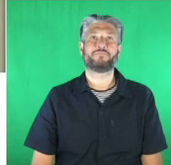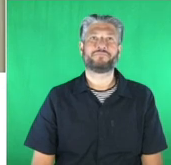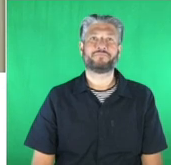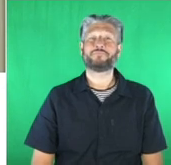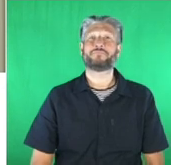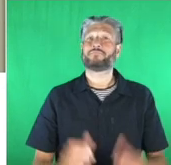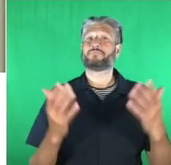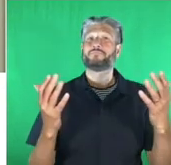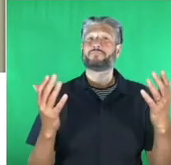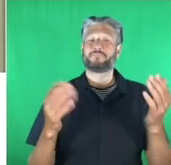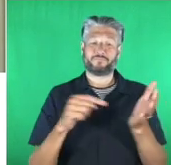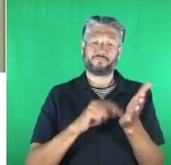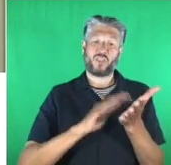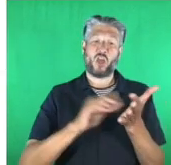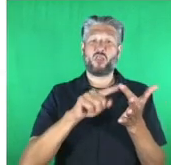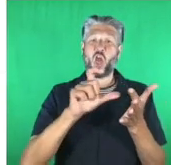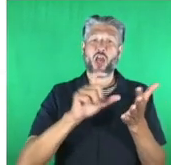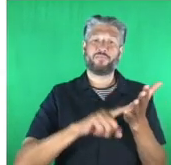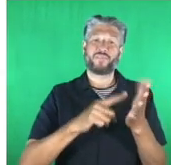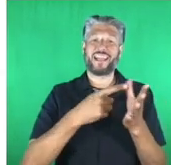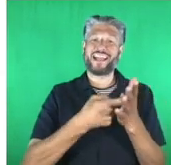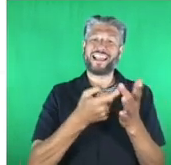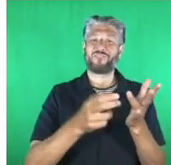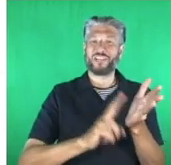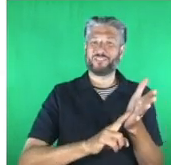congratulations to the clarion